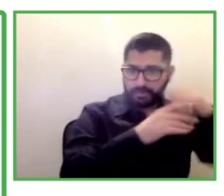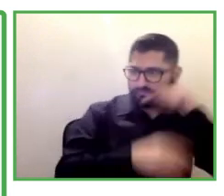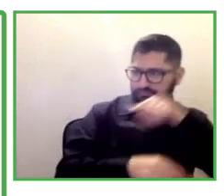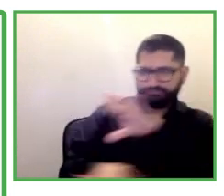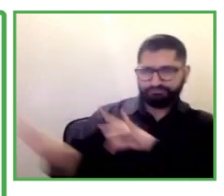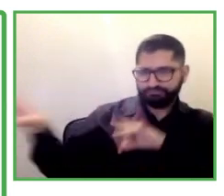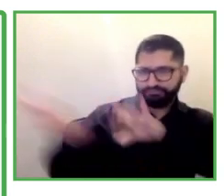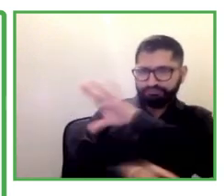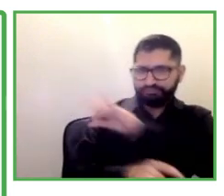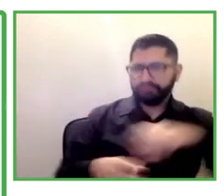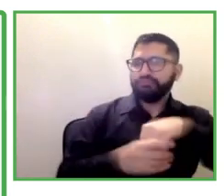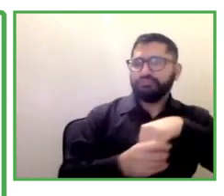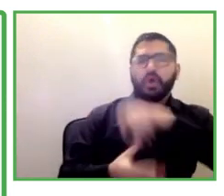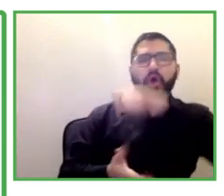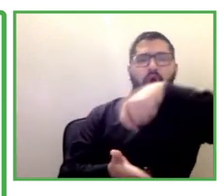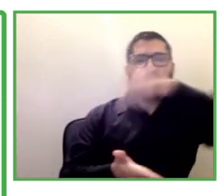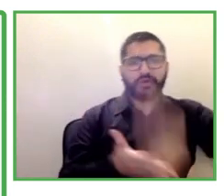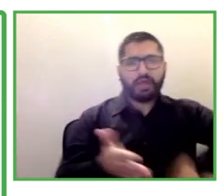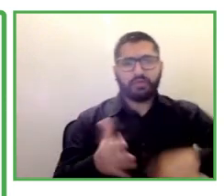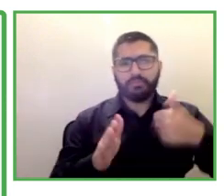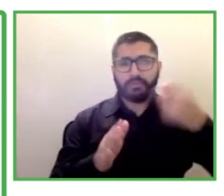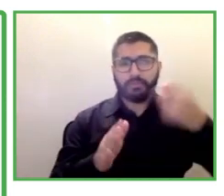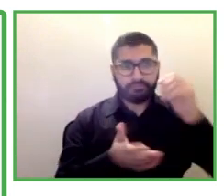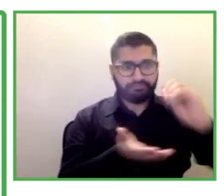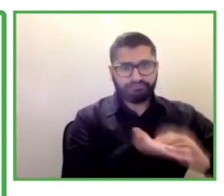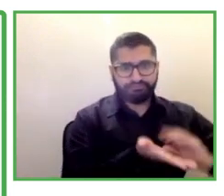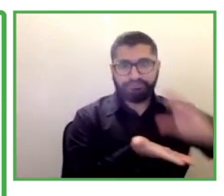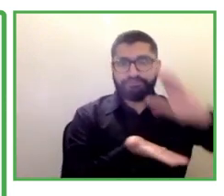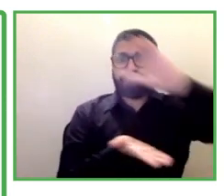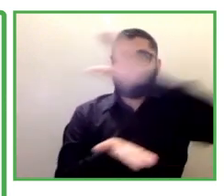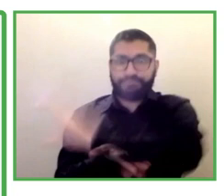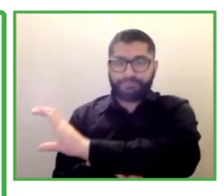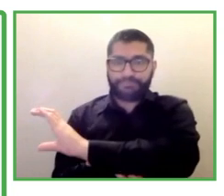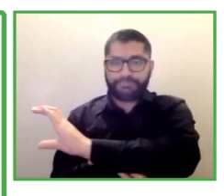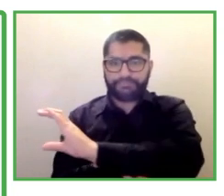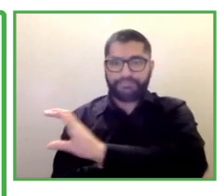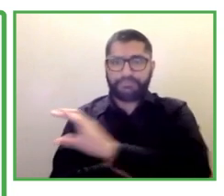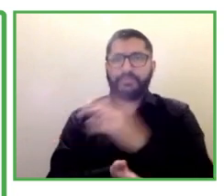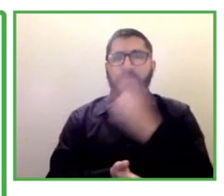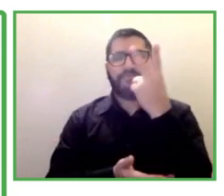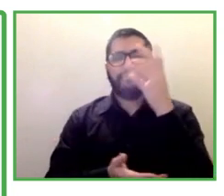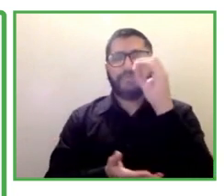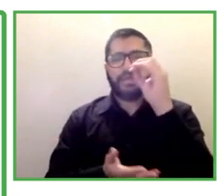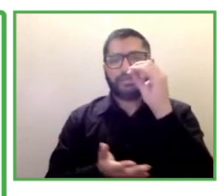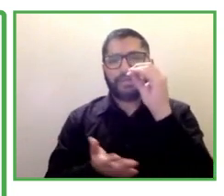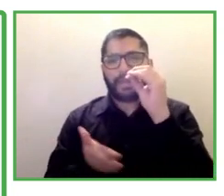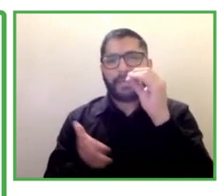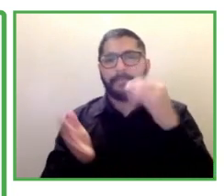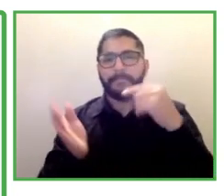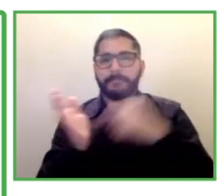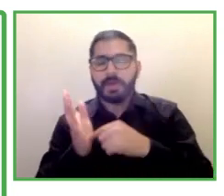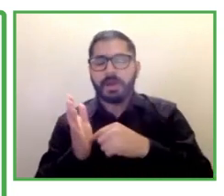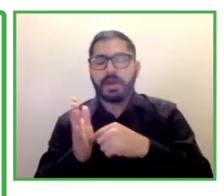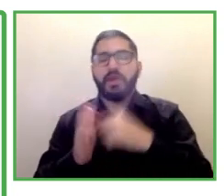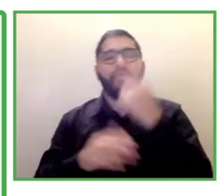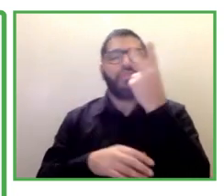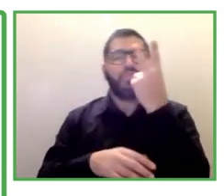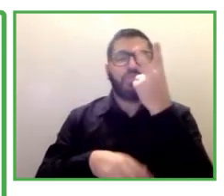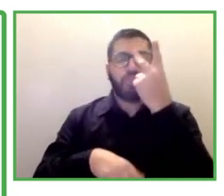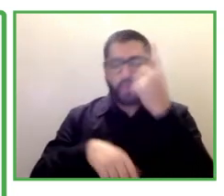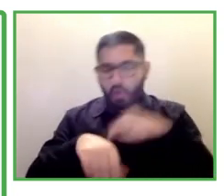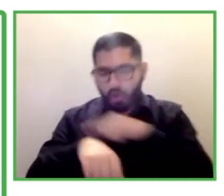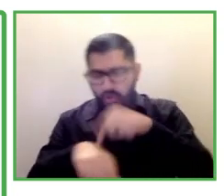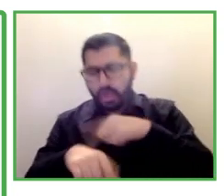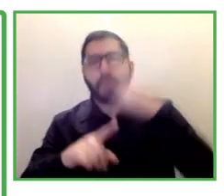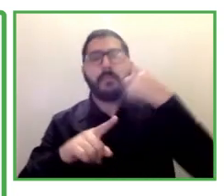uh minimum so a lot of the interns actually get paid a little bit more than that as well um but it means that these individuals are contributing